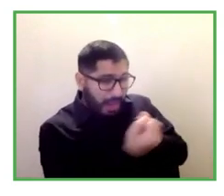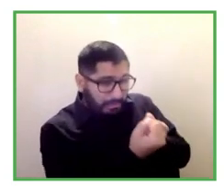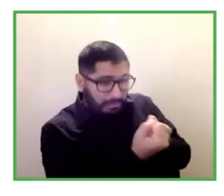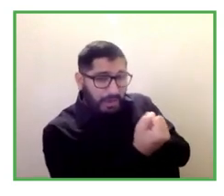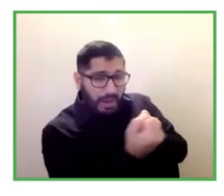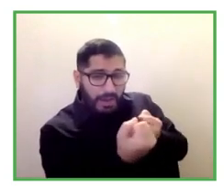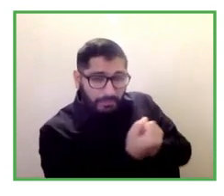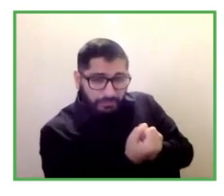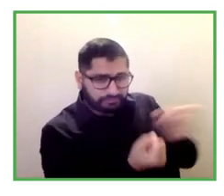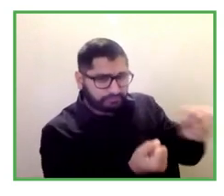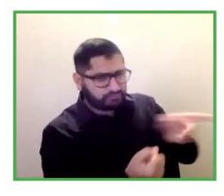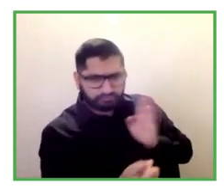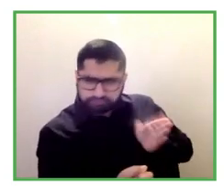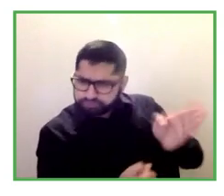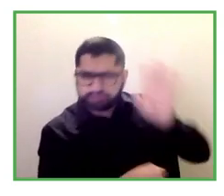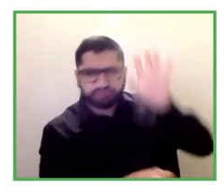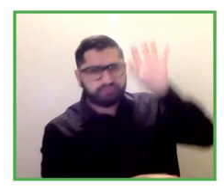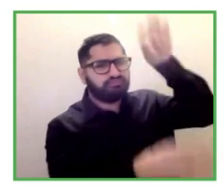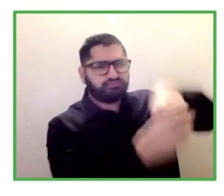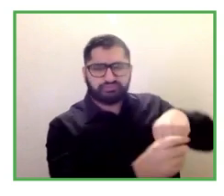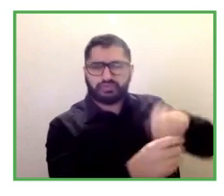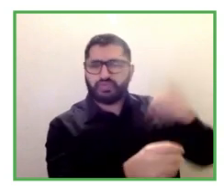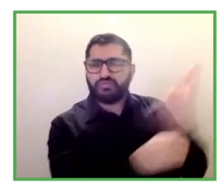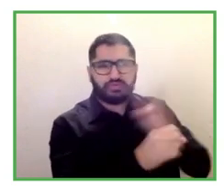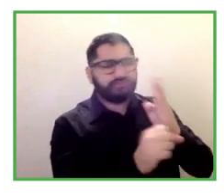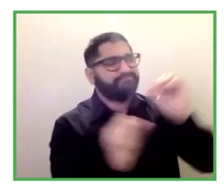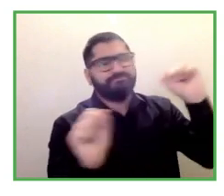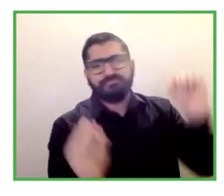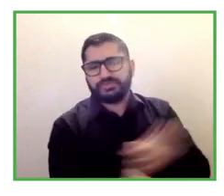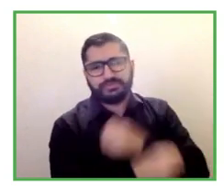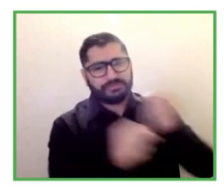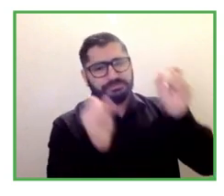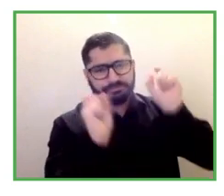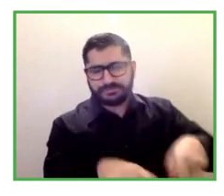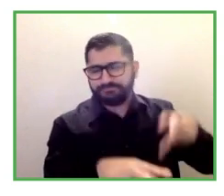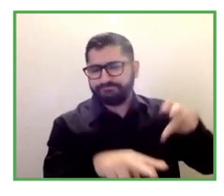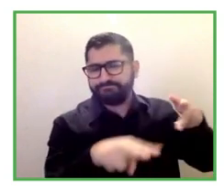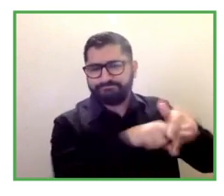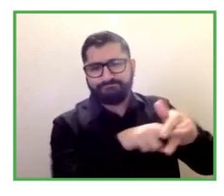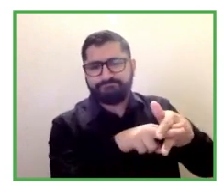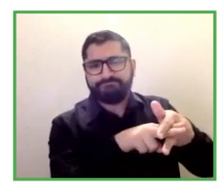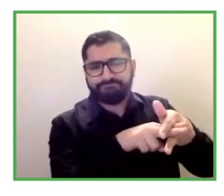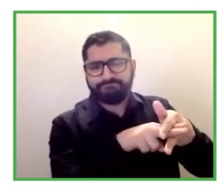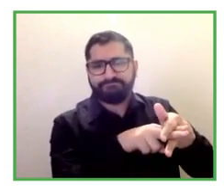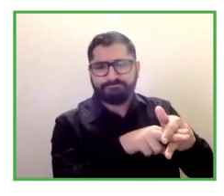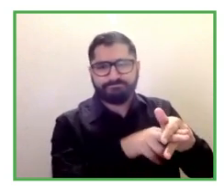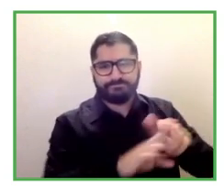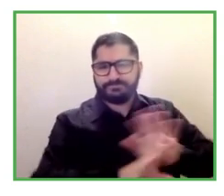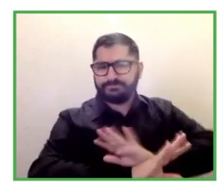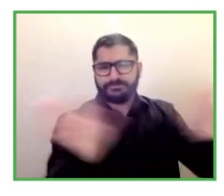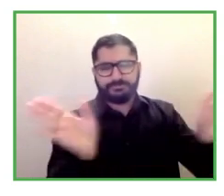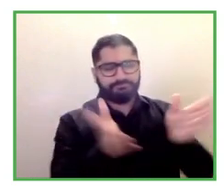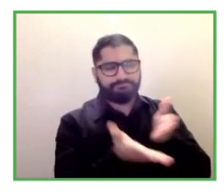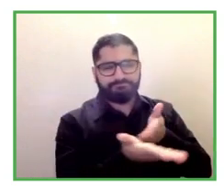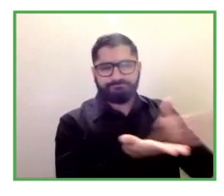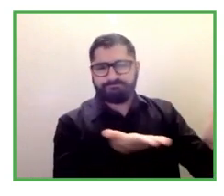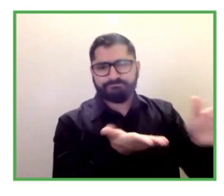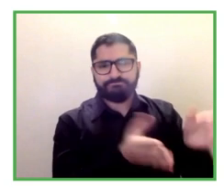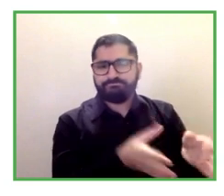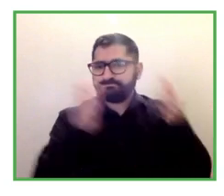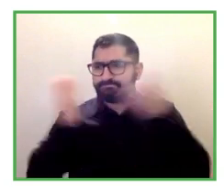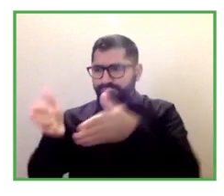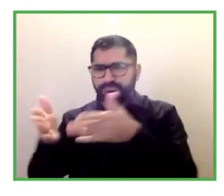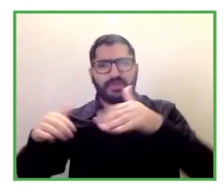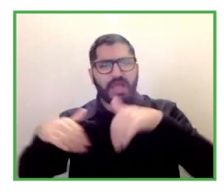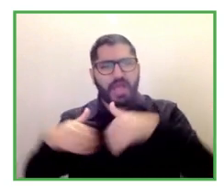we utilize not only our own team and i can't emphasize that enough to have a team of people you might not they